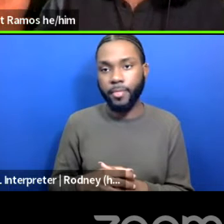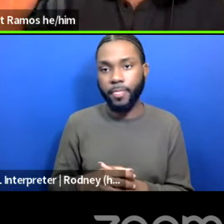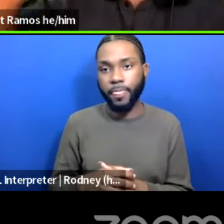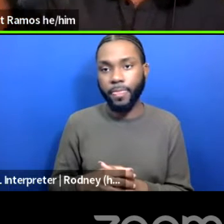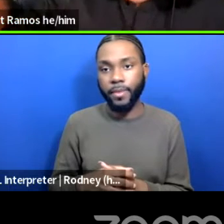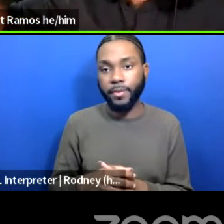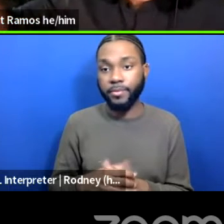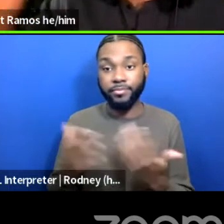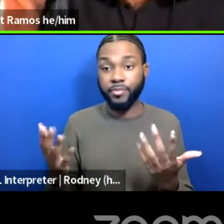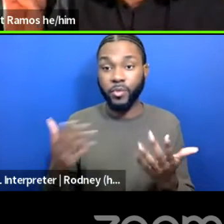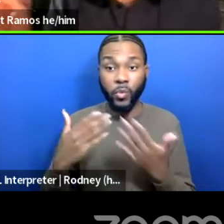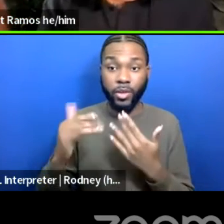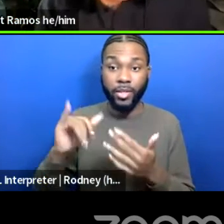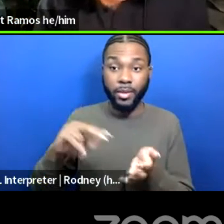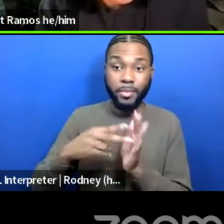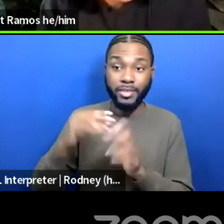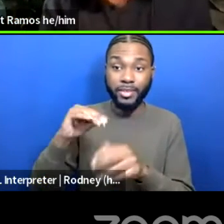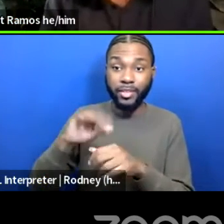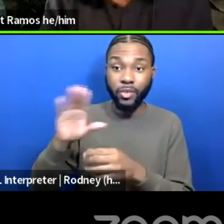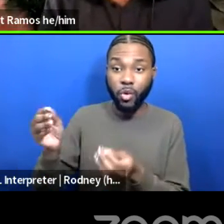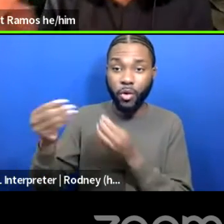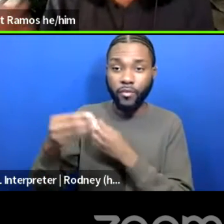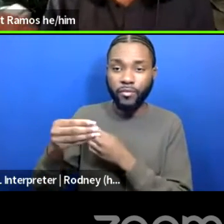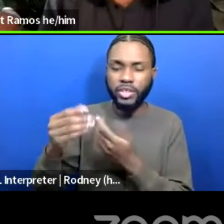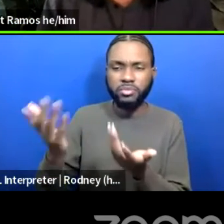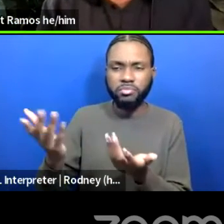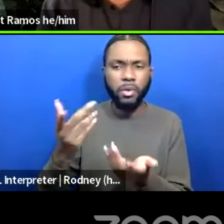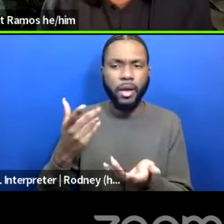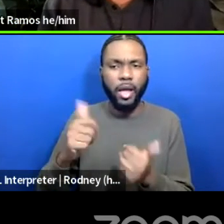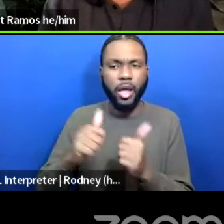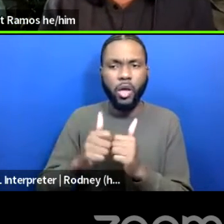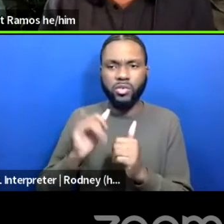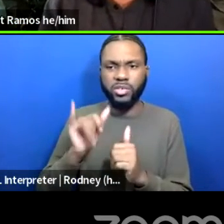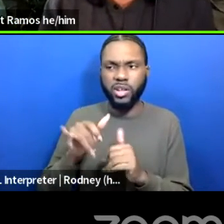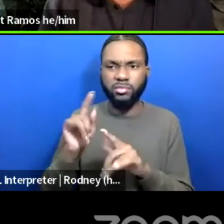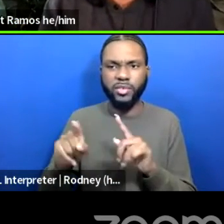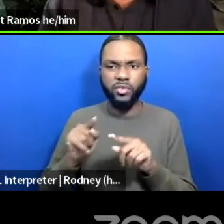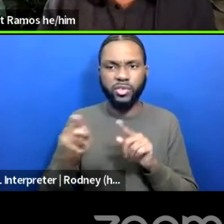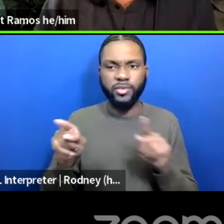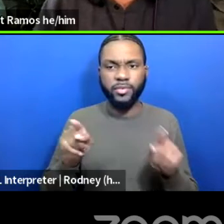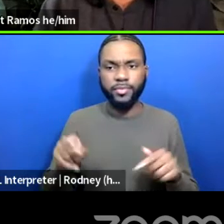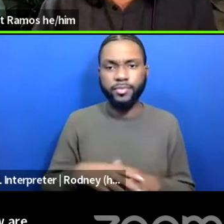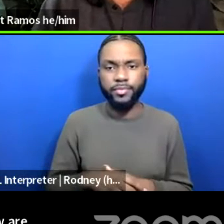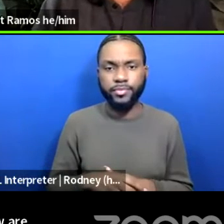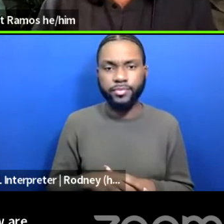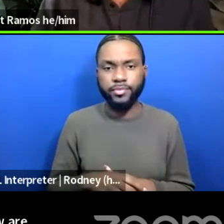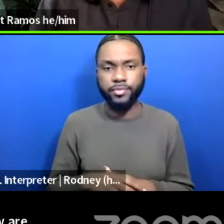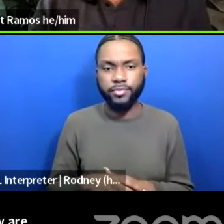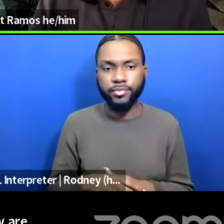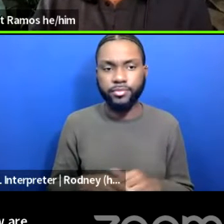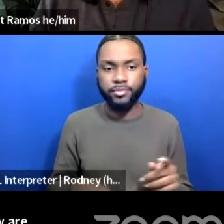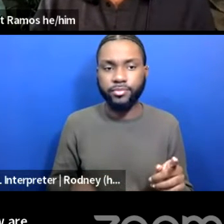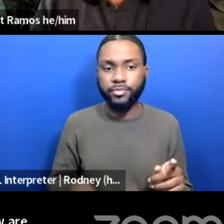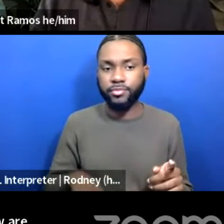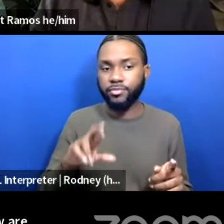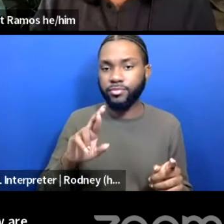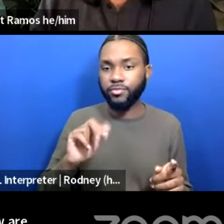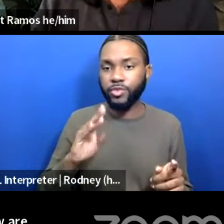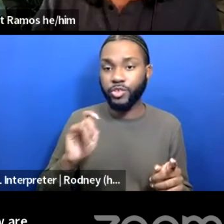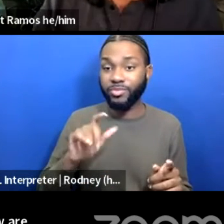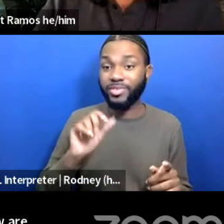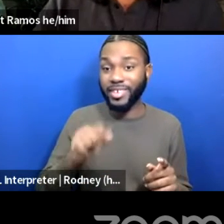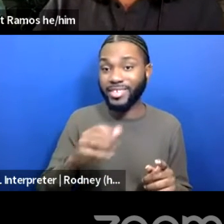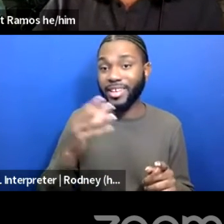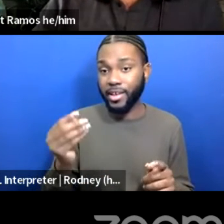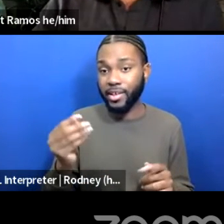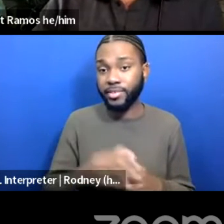Whether that's in their offices or somebody, you know what I mean? Like, how are we different? Yes, Anne. 100%. And